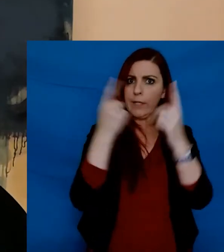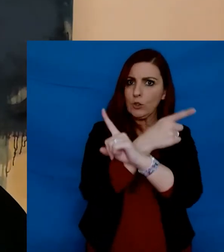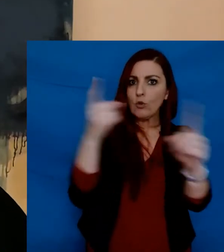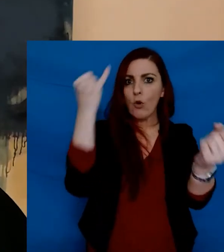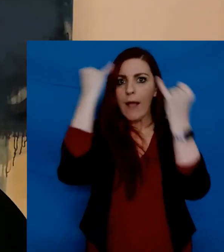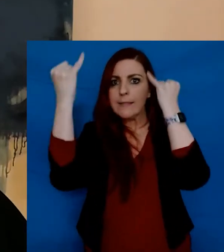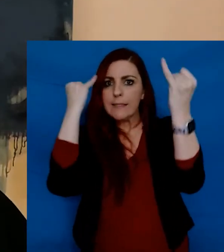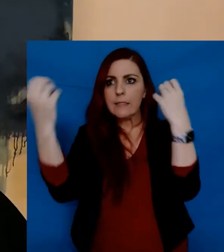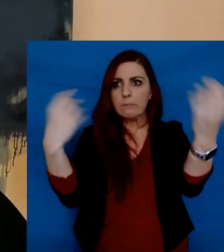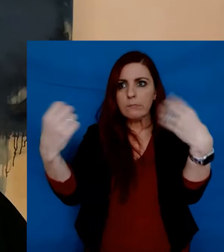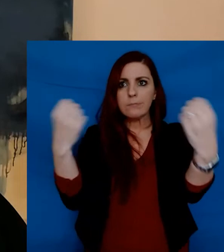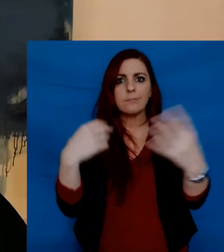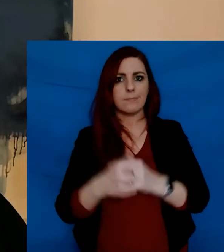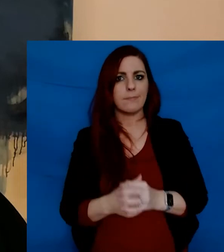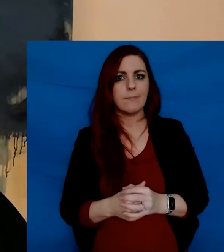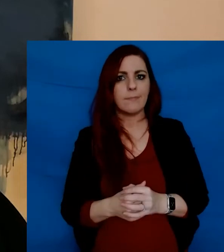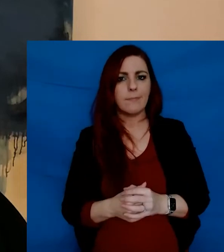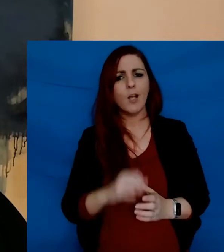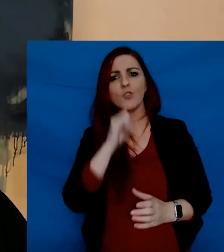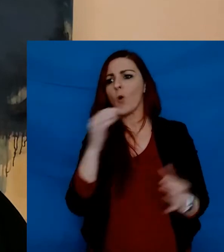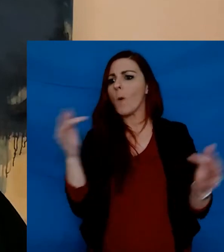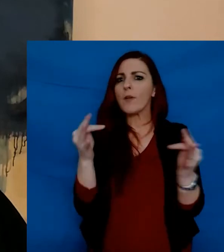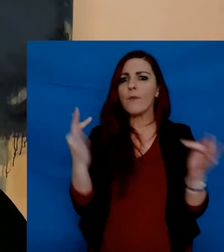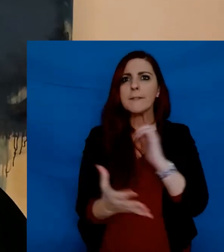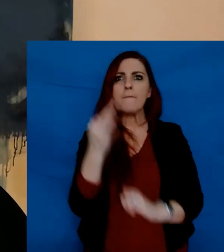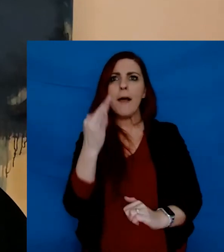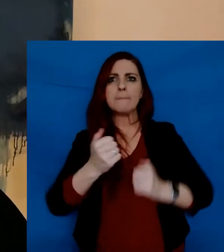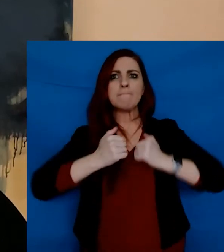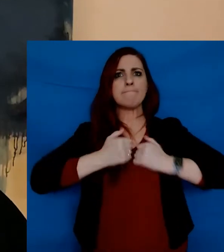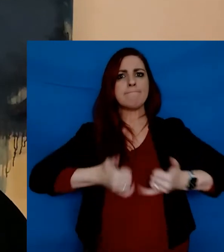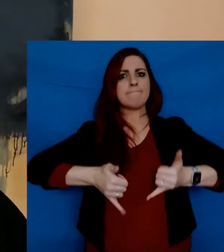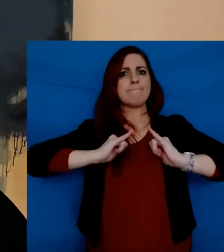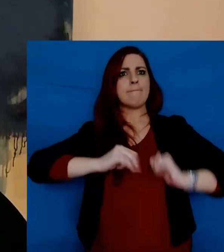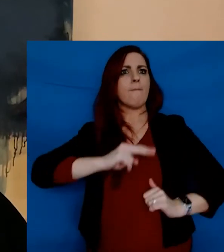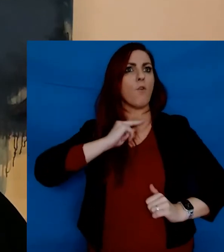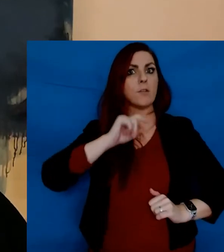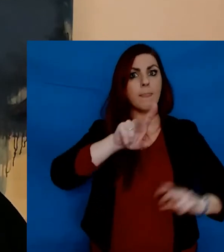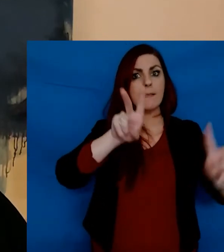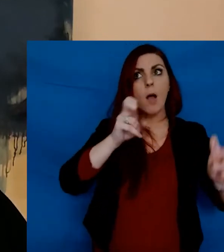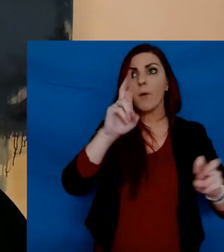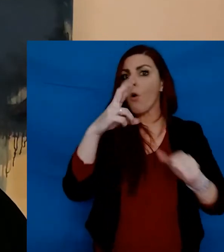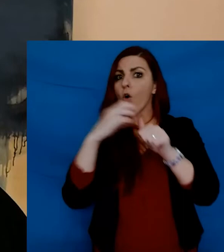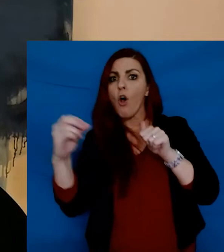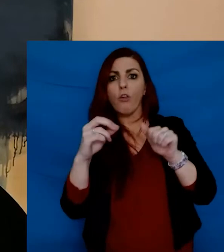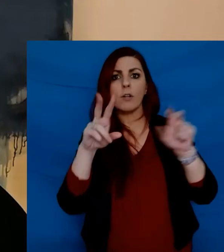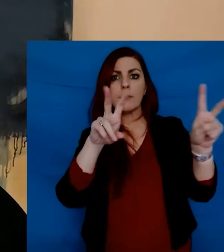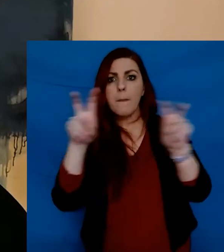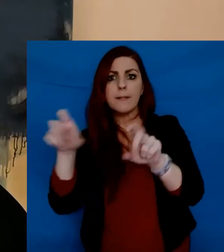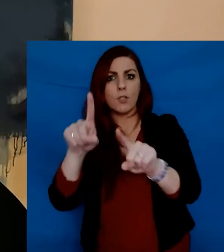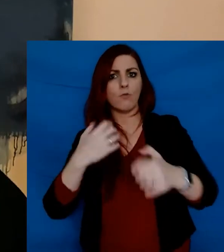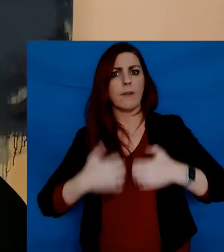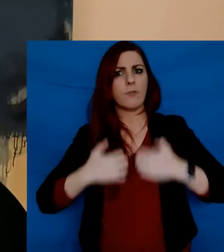need your ideas and your energy. Do not be afraid to find your voice on this and any other issue.